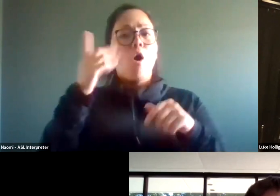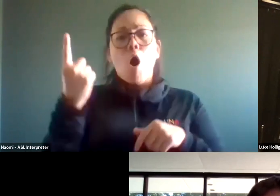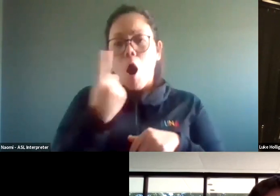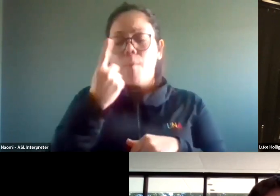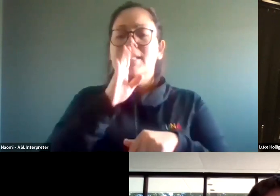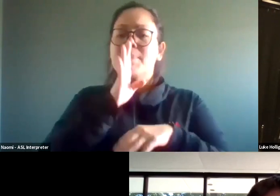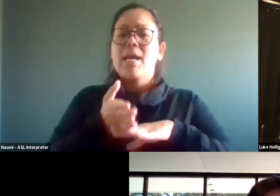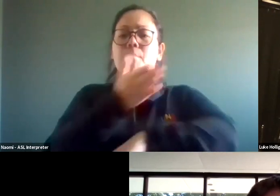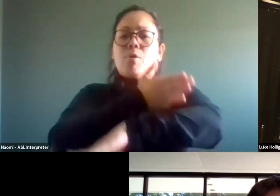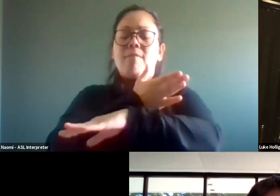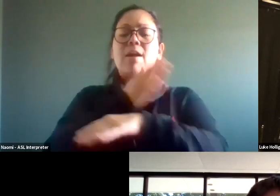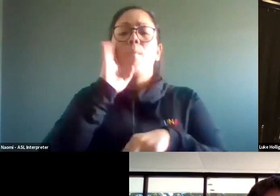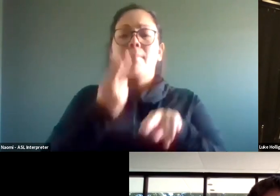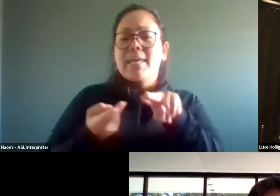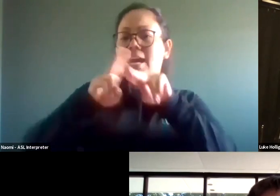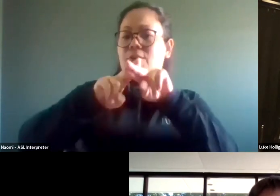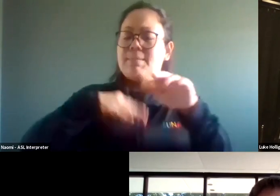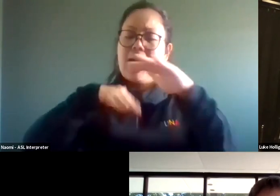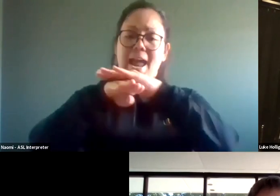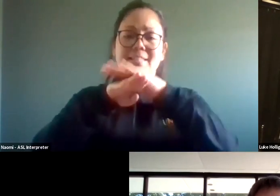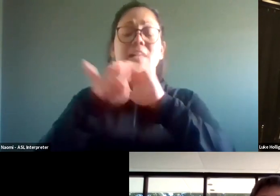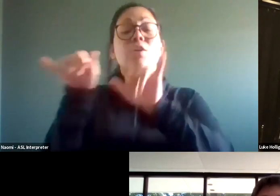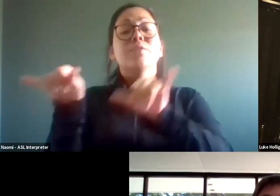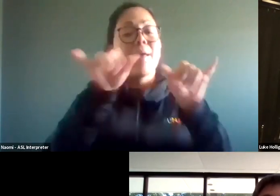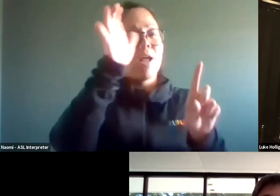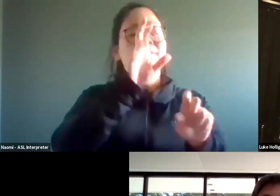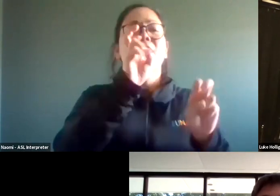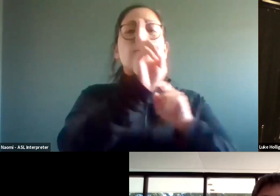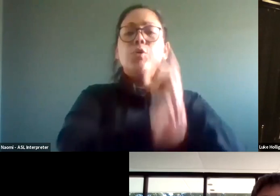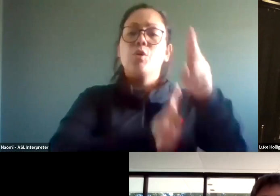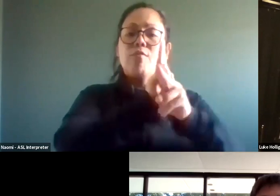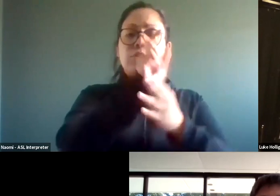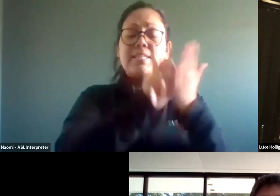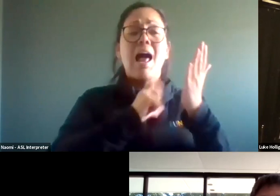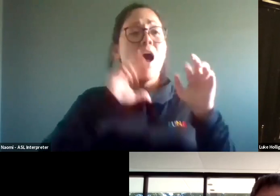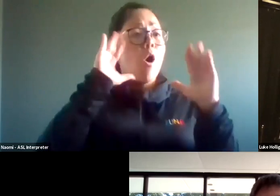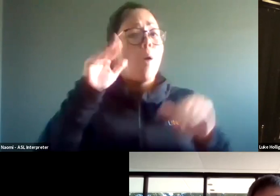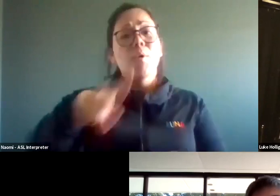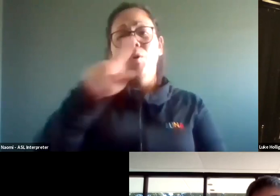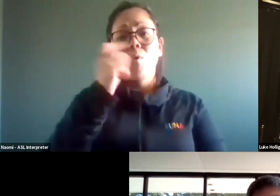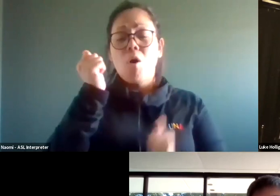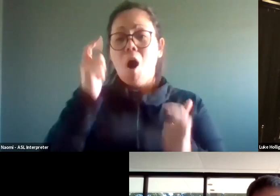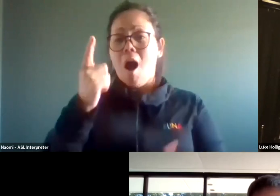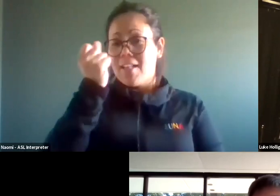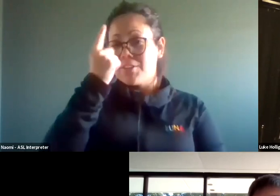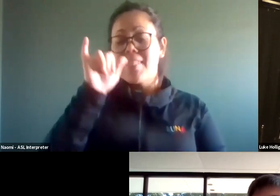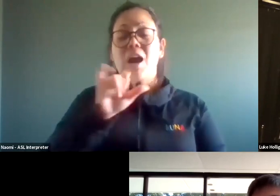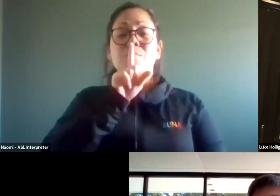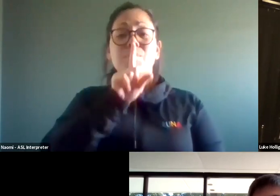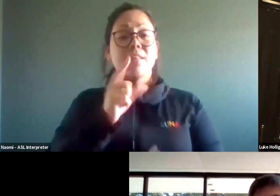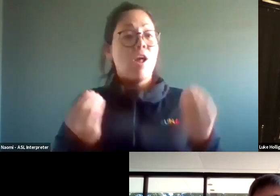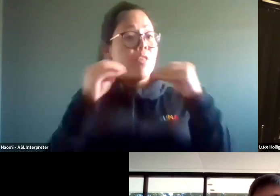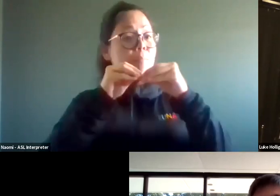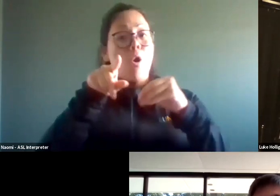access. And that again, I come back to universal design. You know, I, I really hope that everyone takes away that the more you make